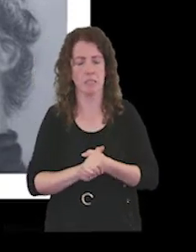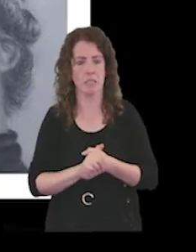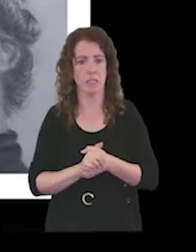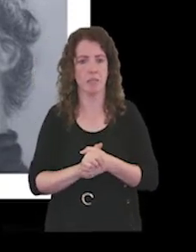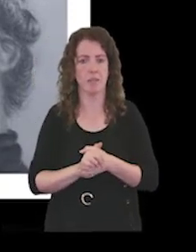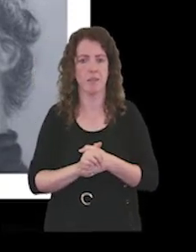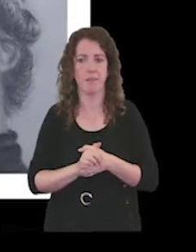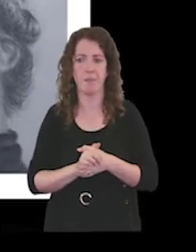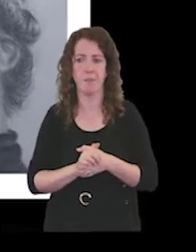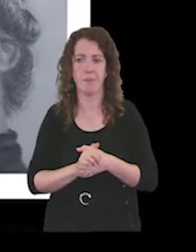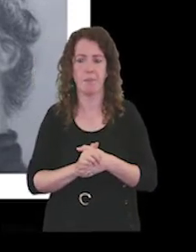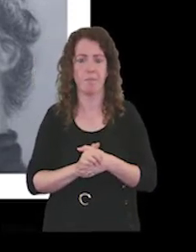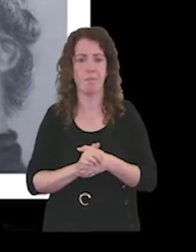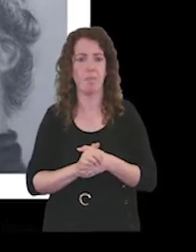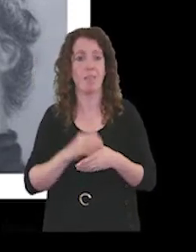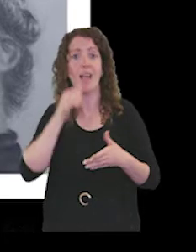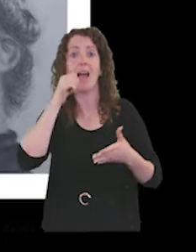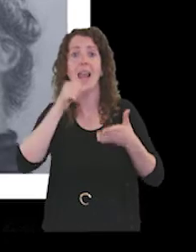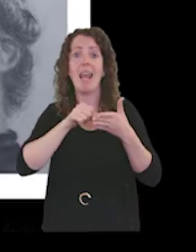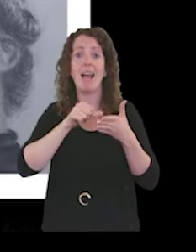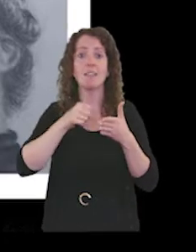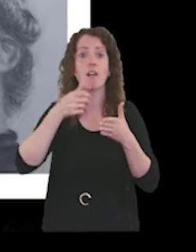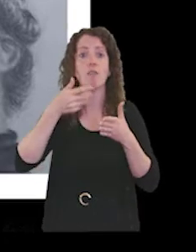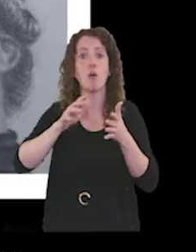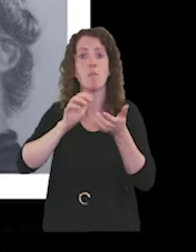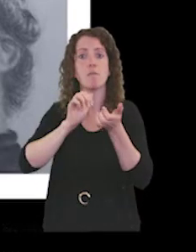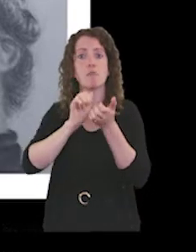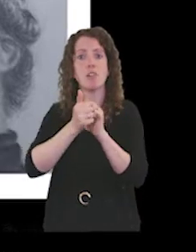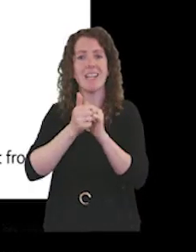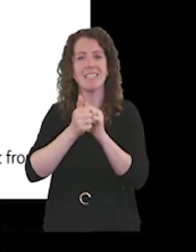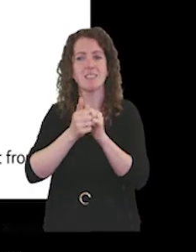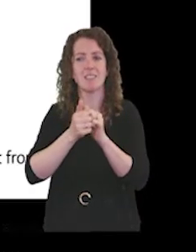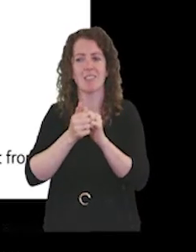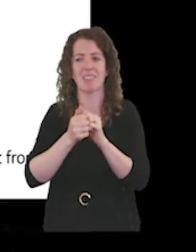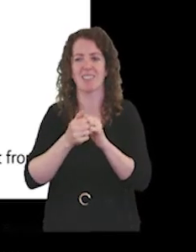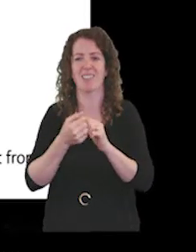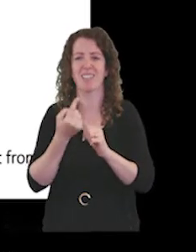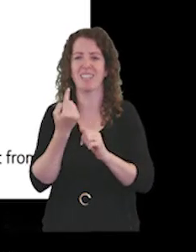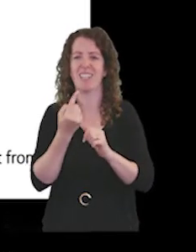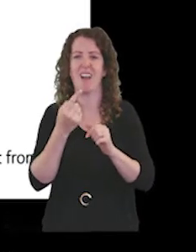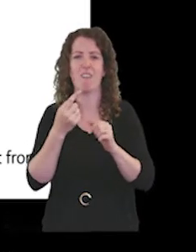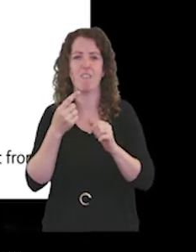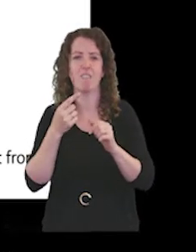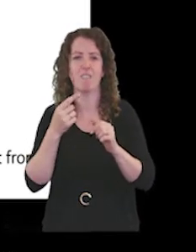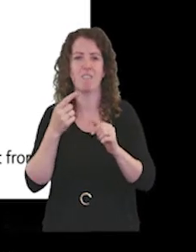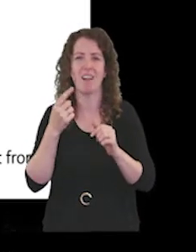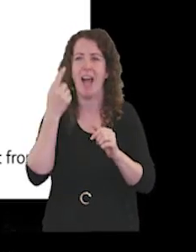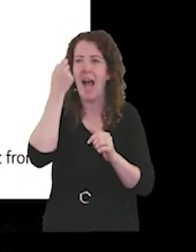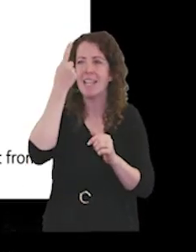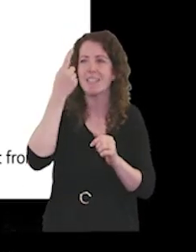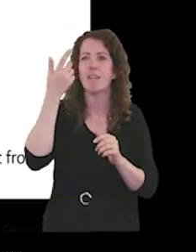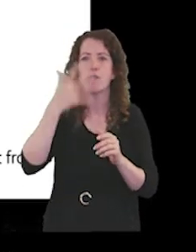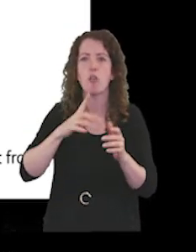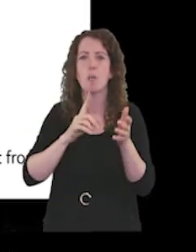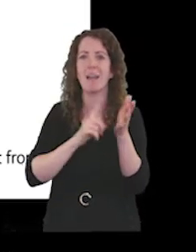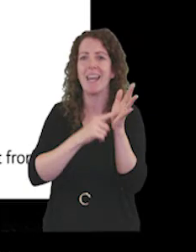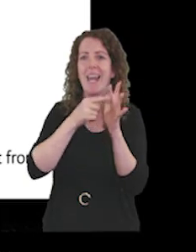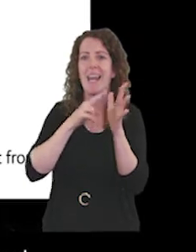letters from friends, which was a loneliness initiative at Lingsbar Hospital where